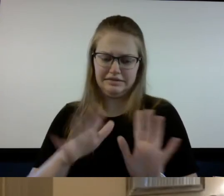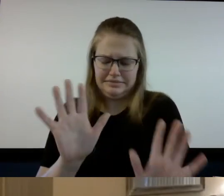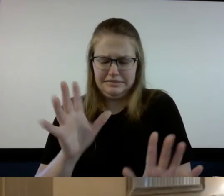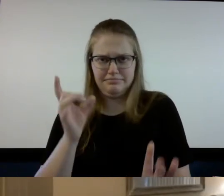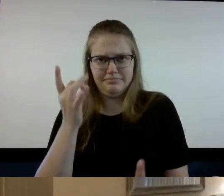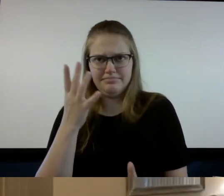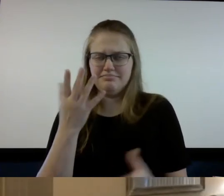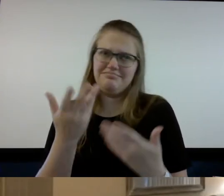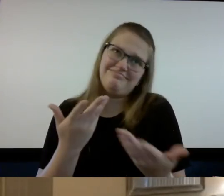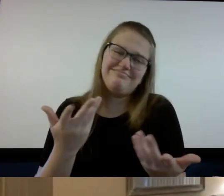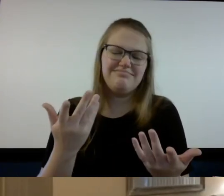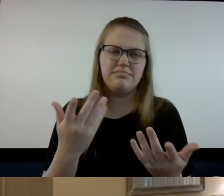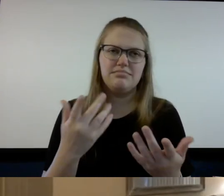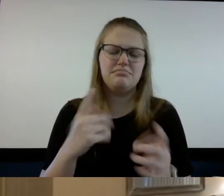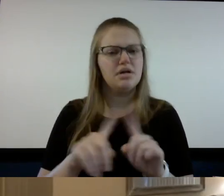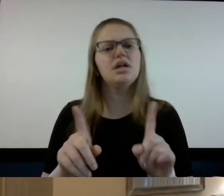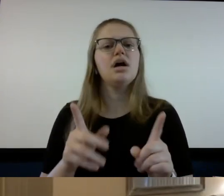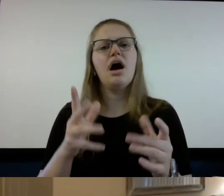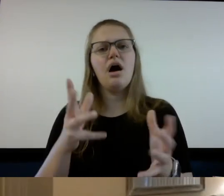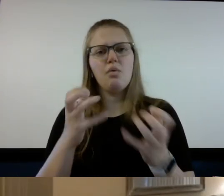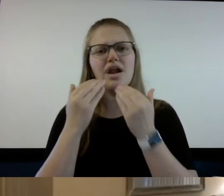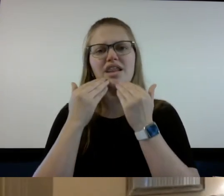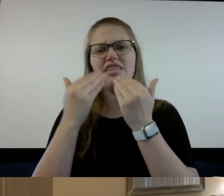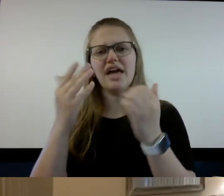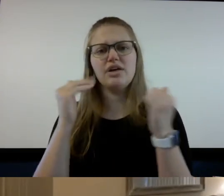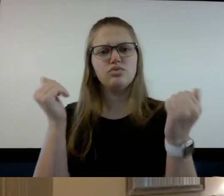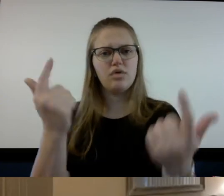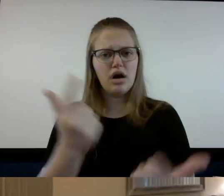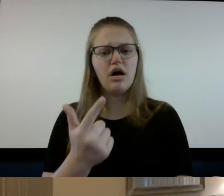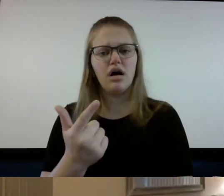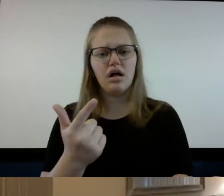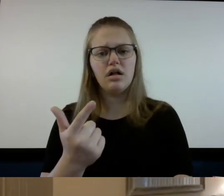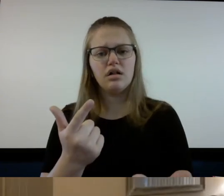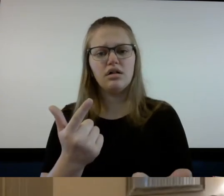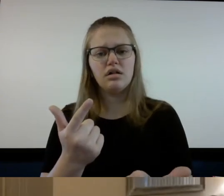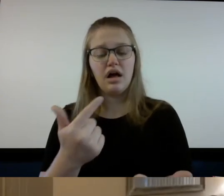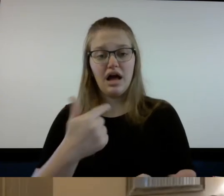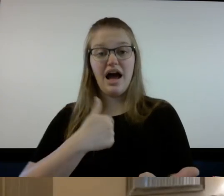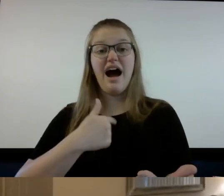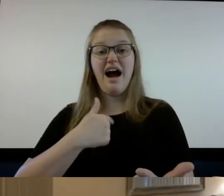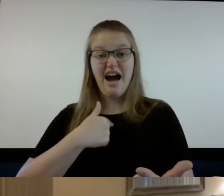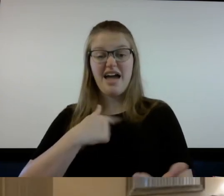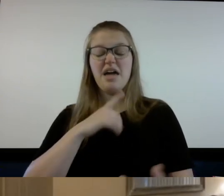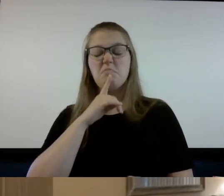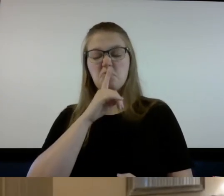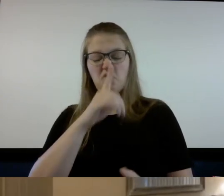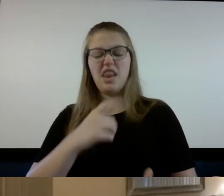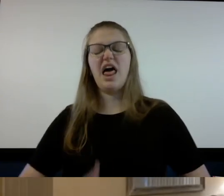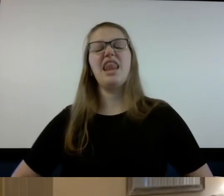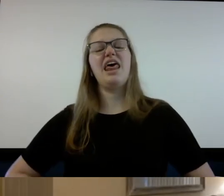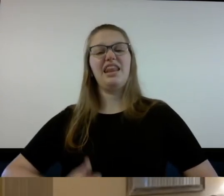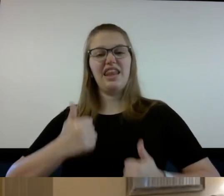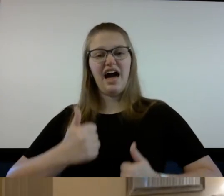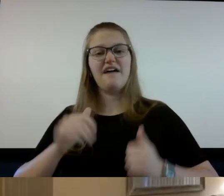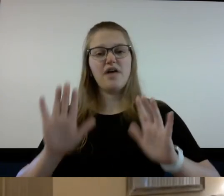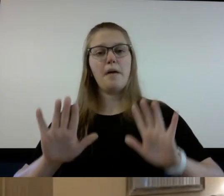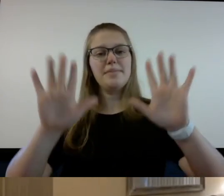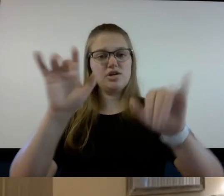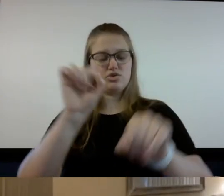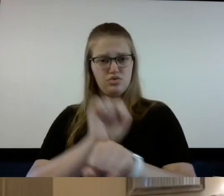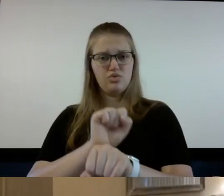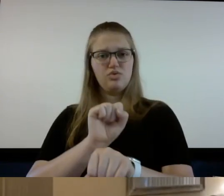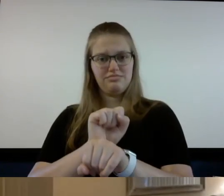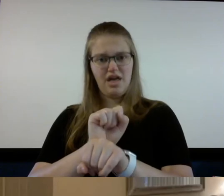I just wanted to thank everybody and I am a living miracle I promise you that